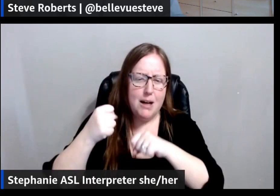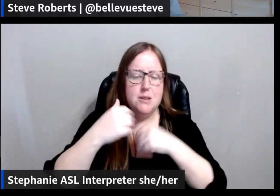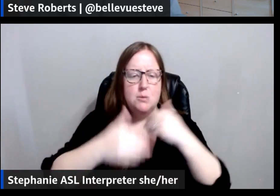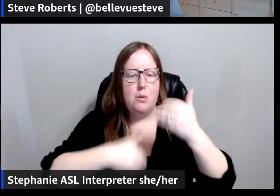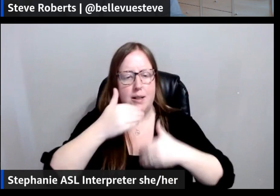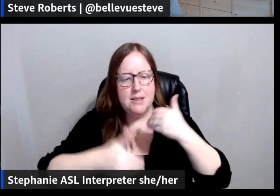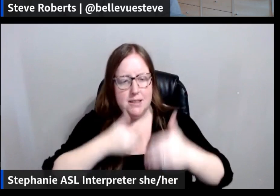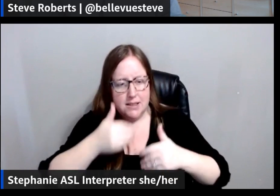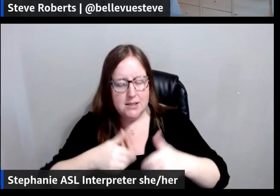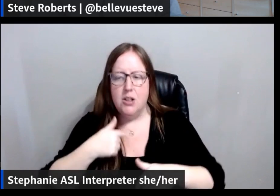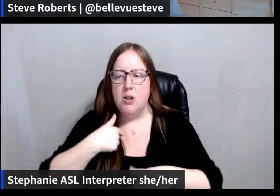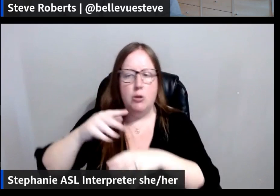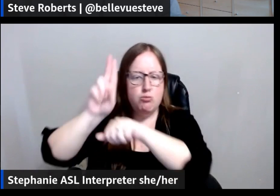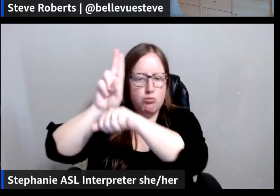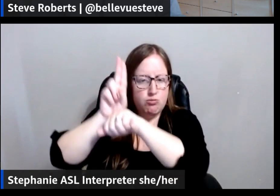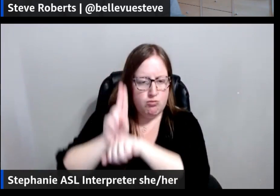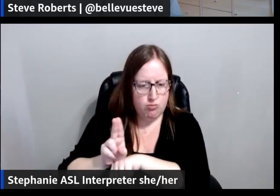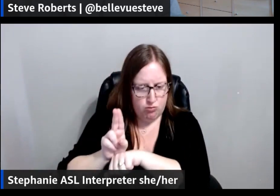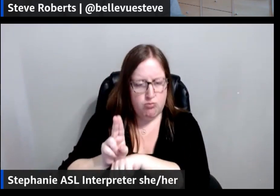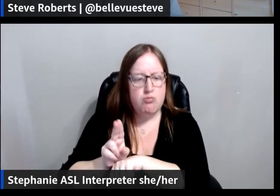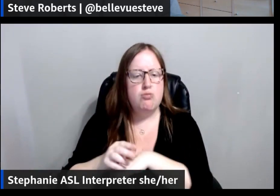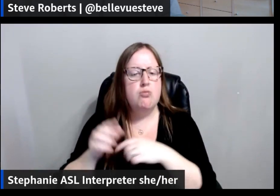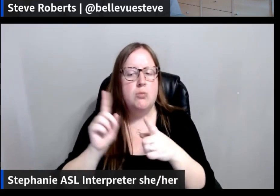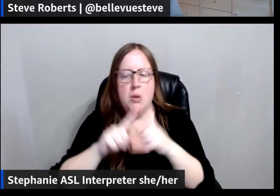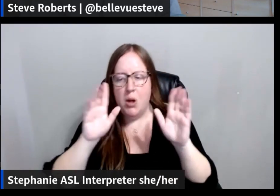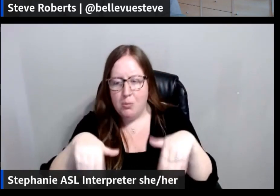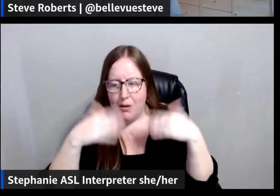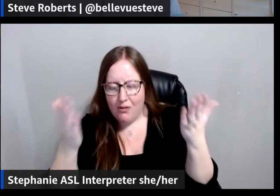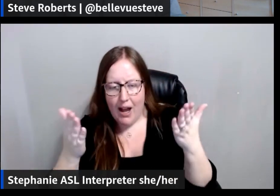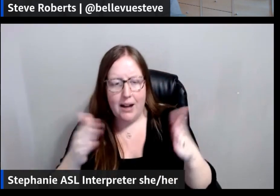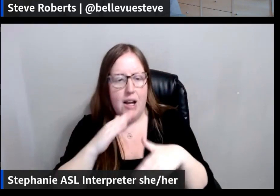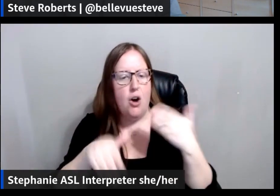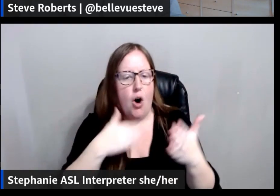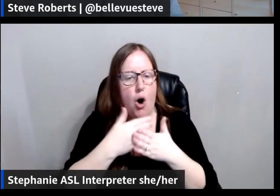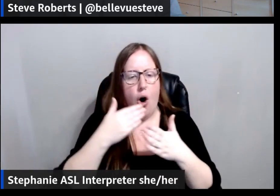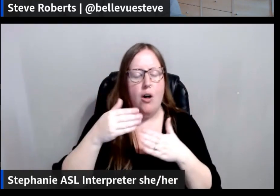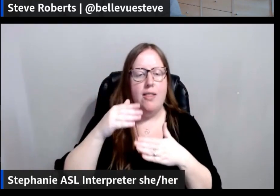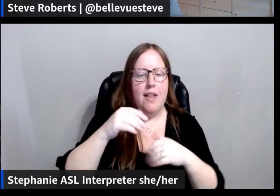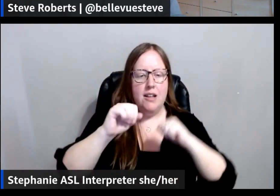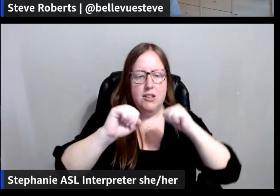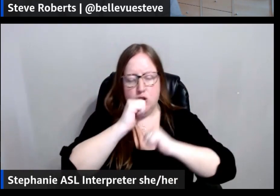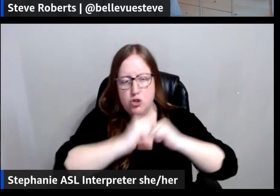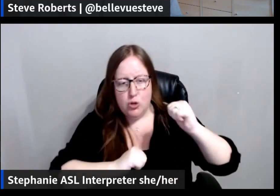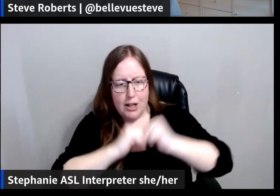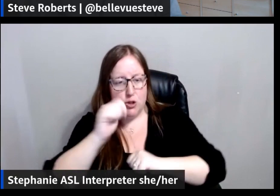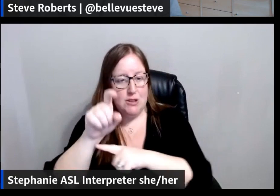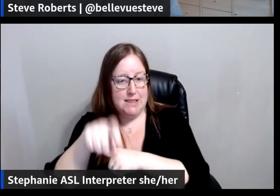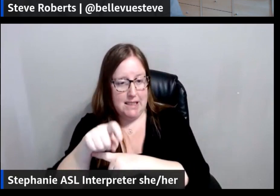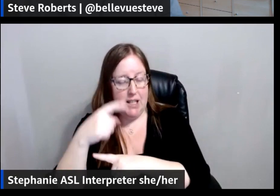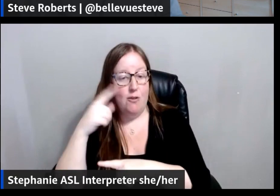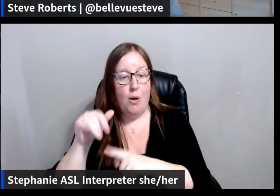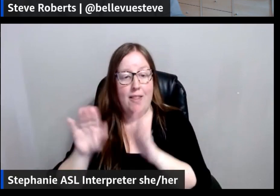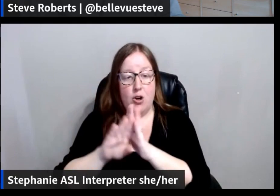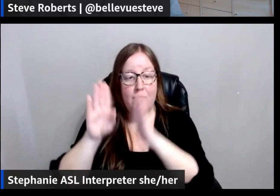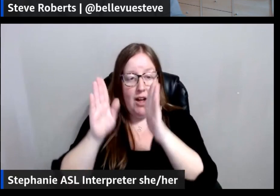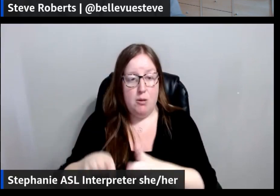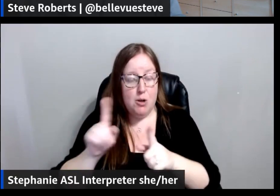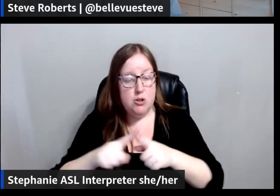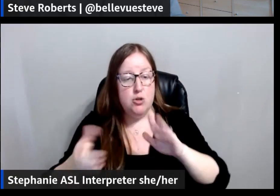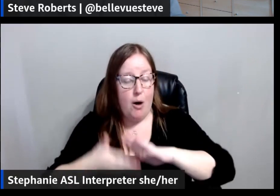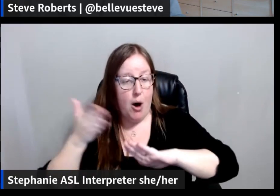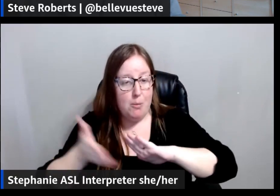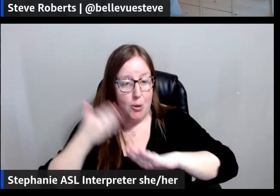They're used to, you know, providing all the governance structures that are needed for their developers to operate